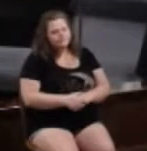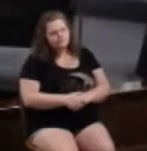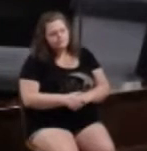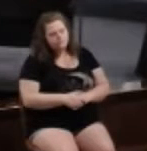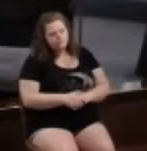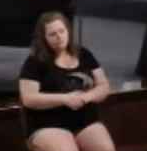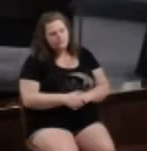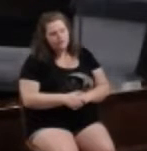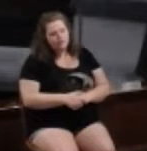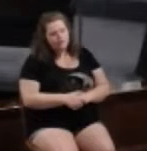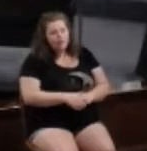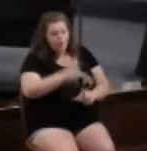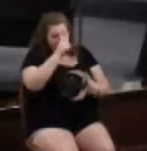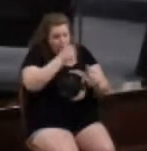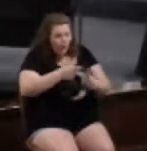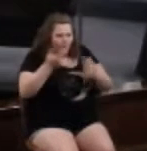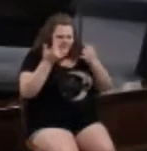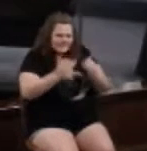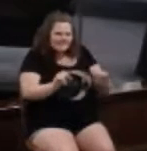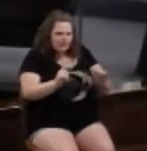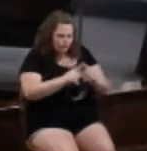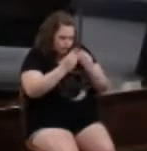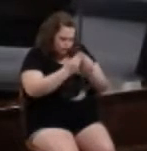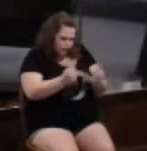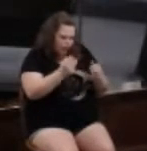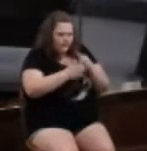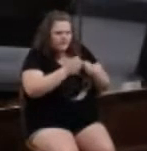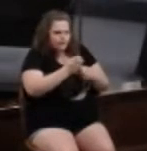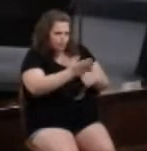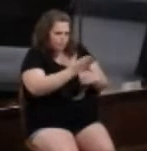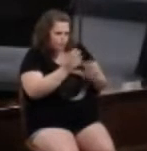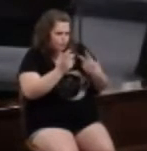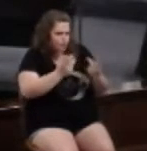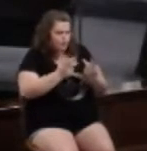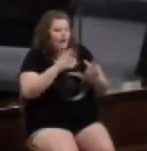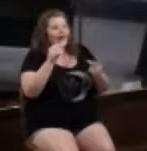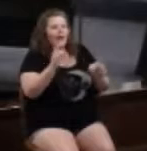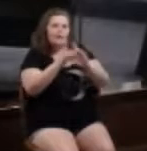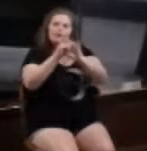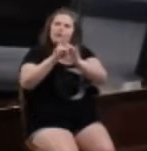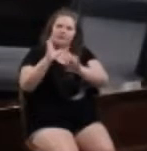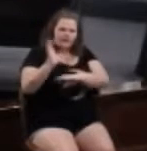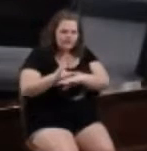The goal is still a restoration between the two of you and the unity of the church.